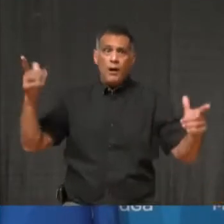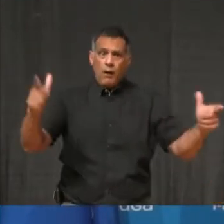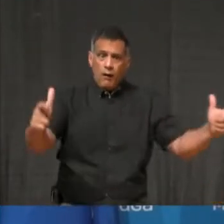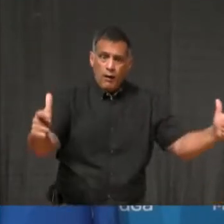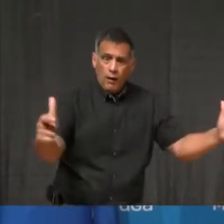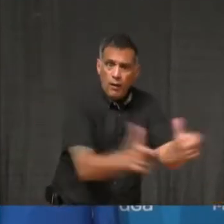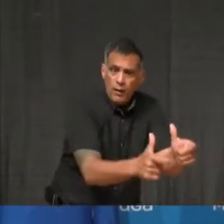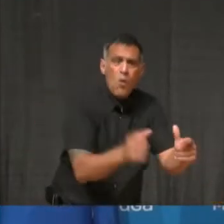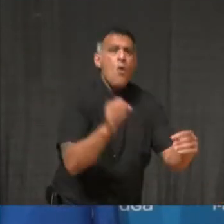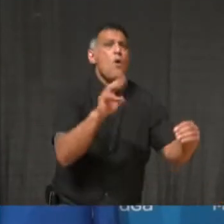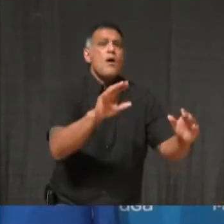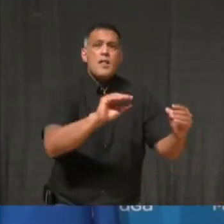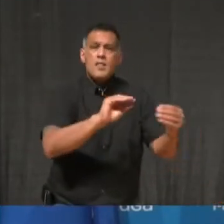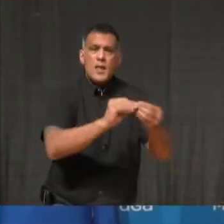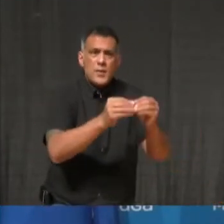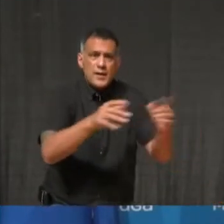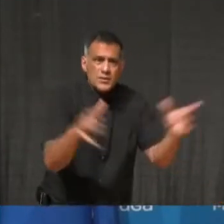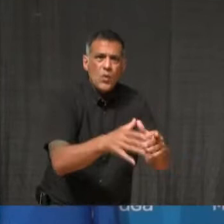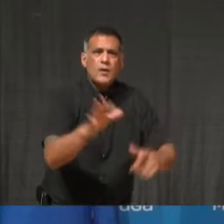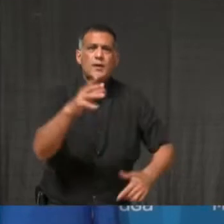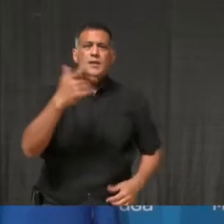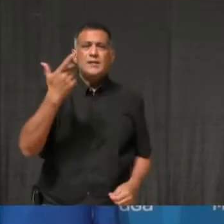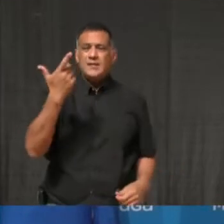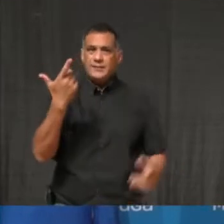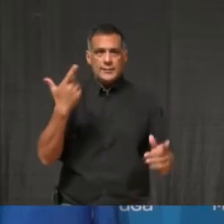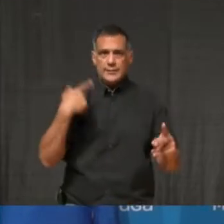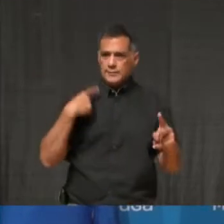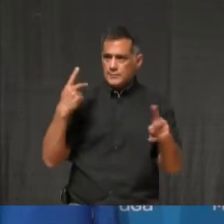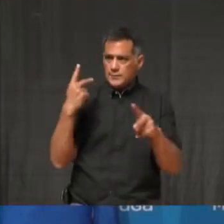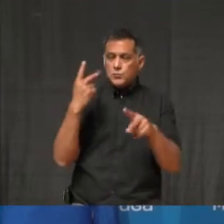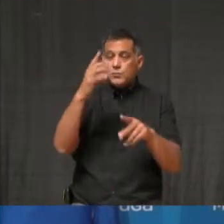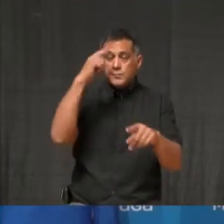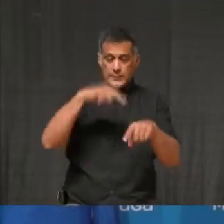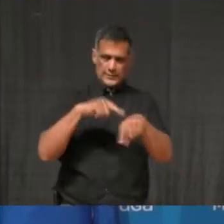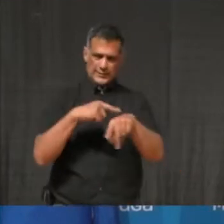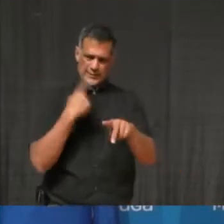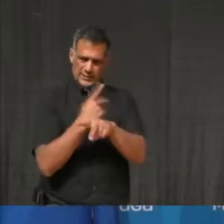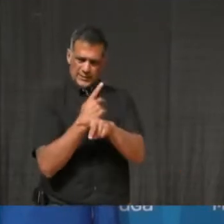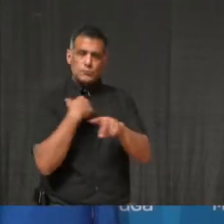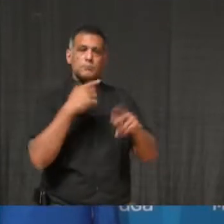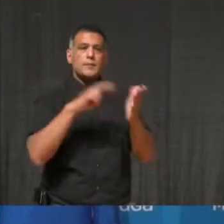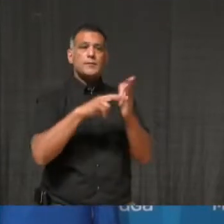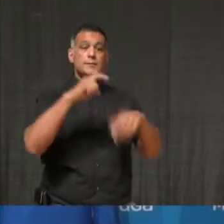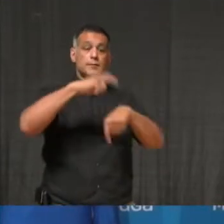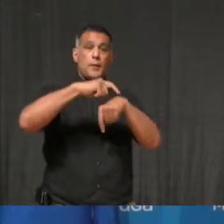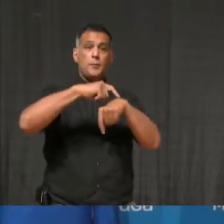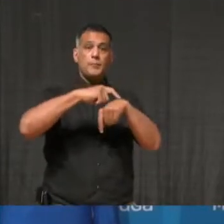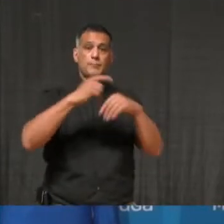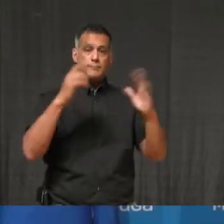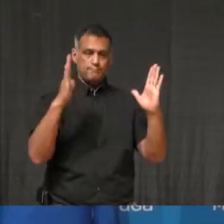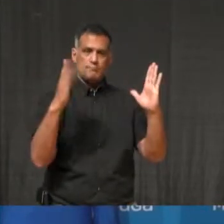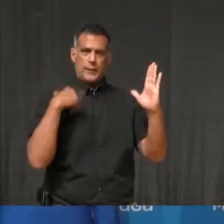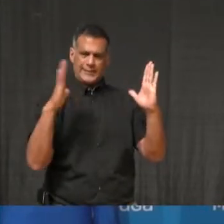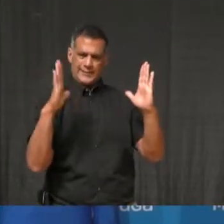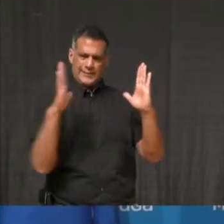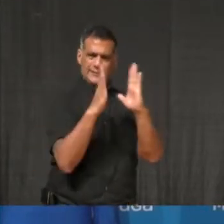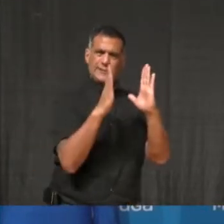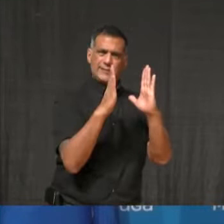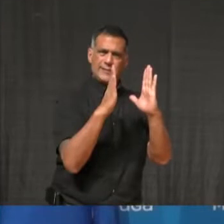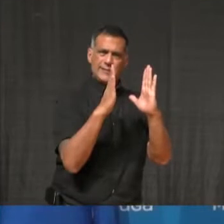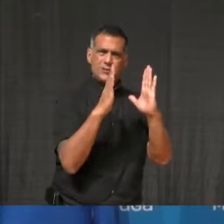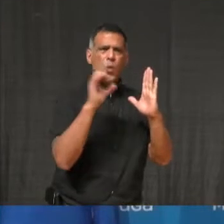restaurants and gyms, or requiring plexiglass partitions between dining room tables, etc. And thirdly,